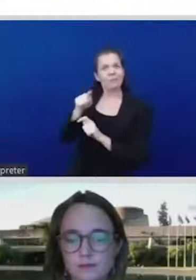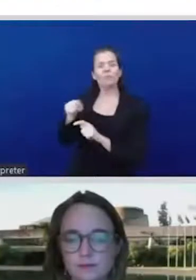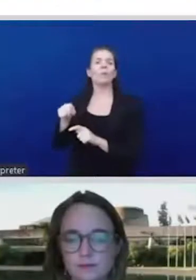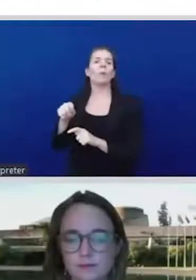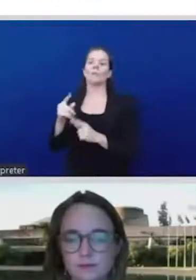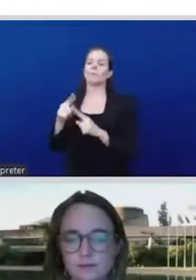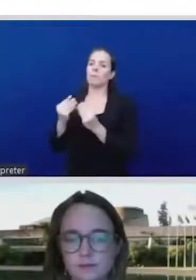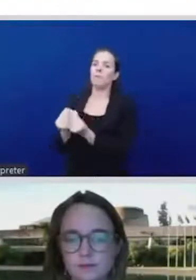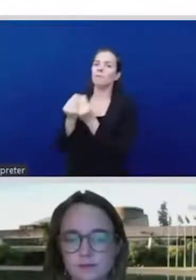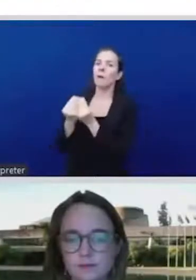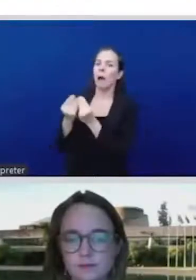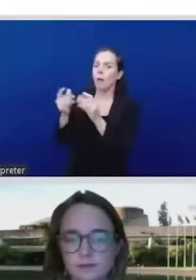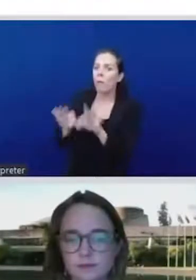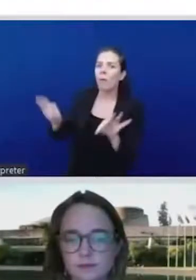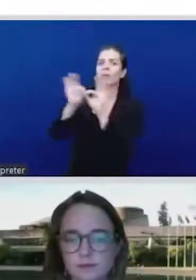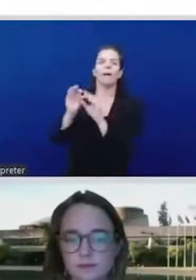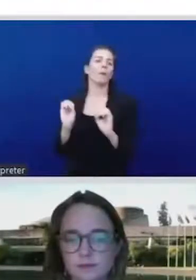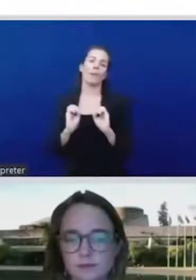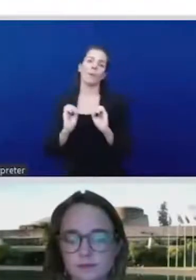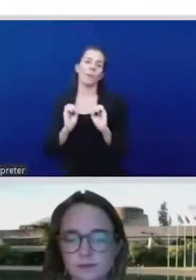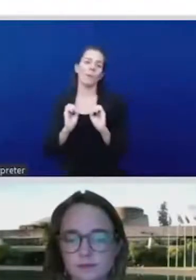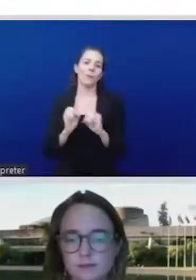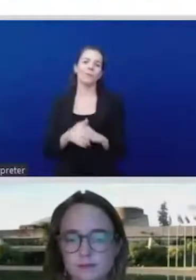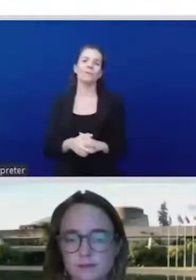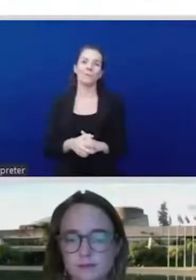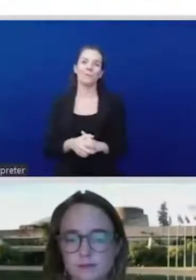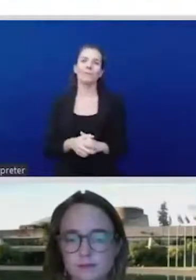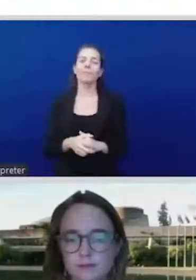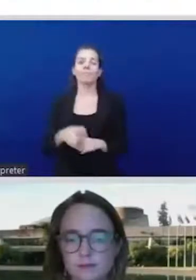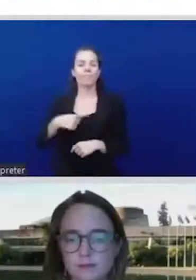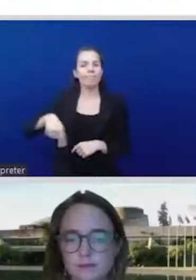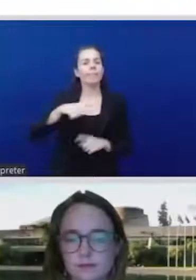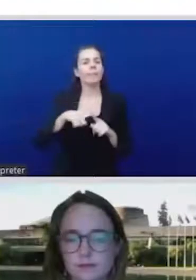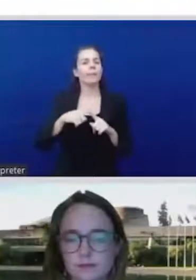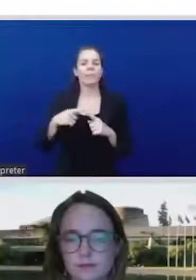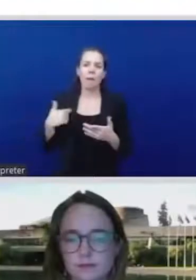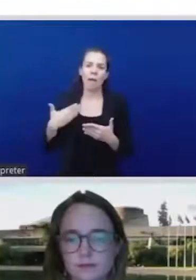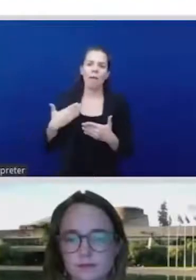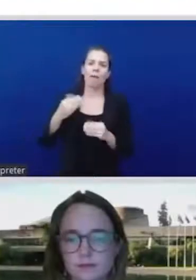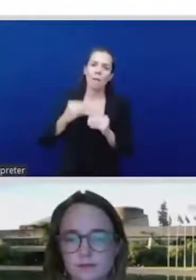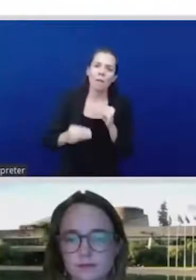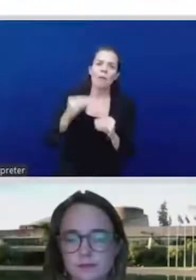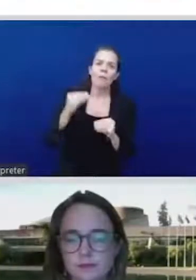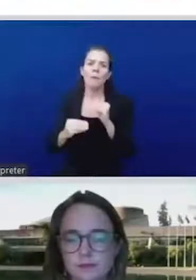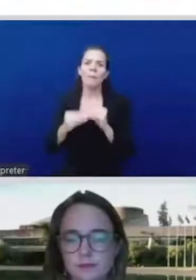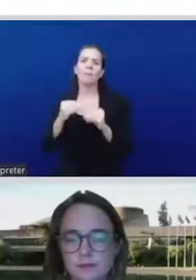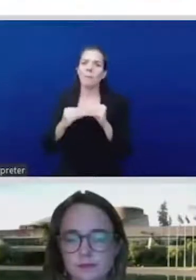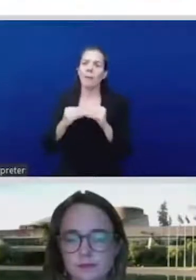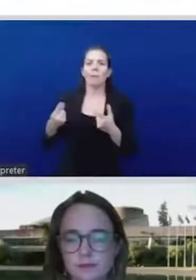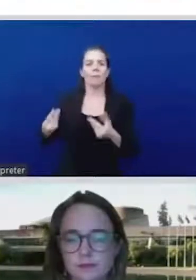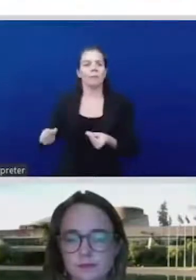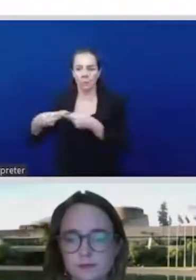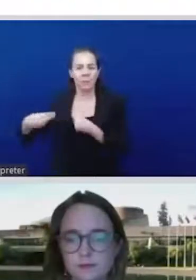against the cheap, false goods produced by globalization of our work from indigenous women. Indigenous